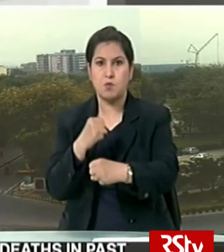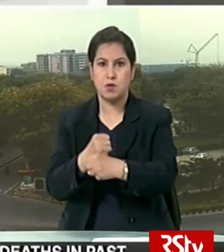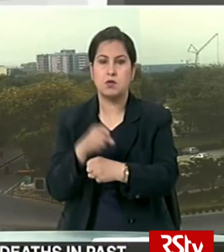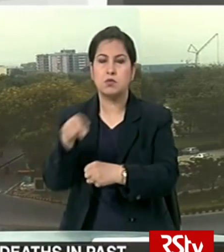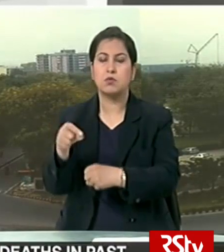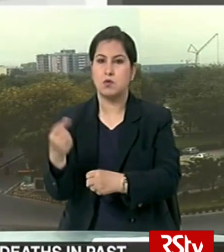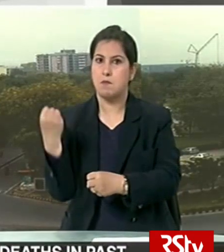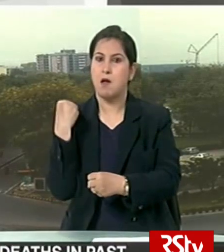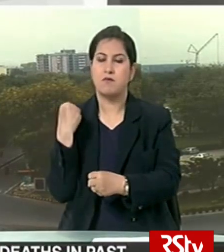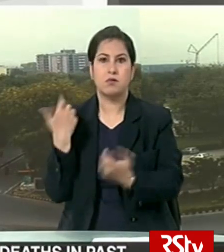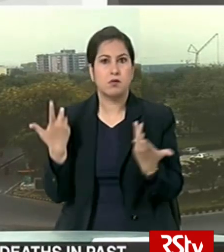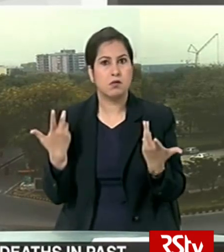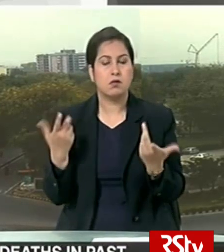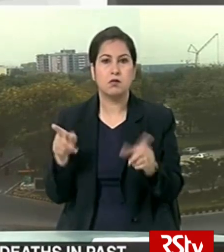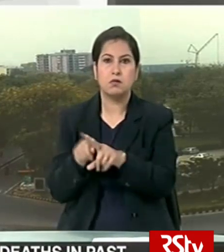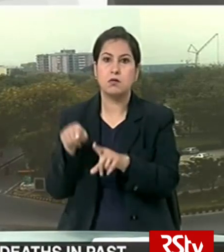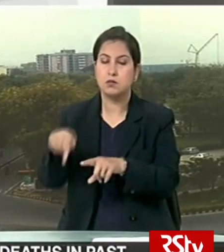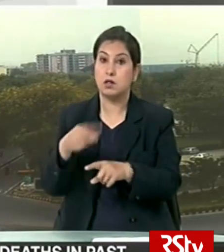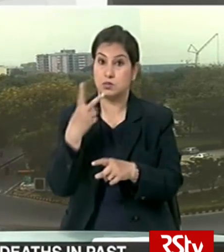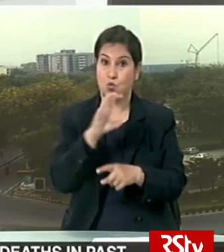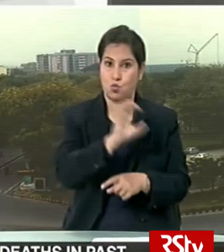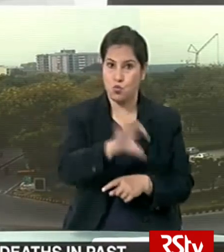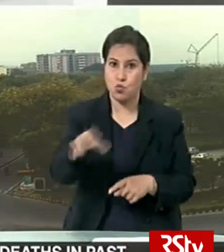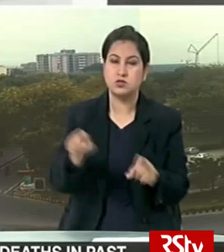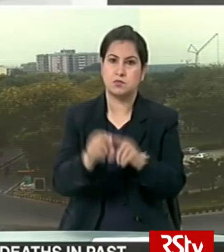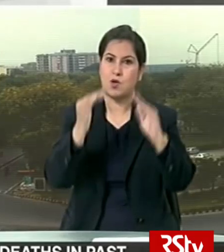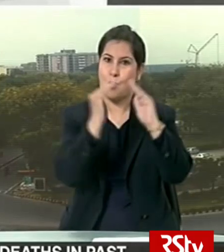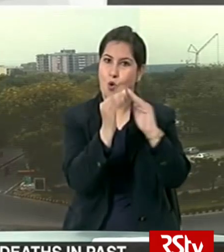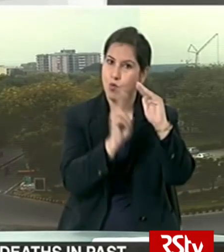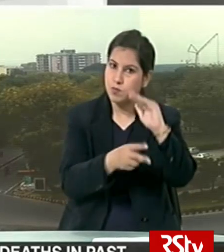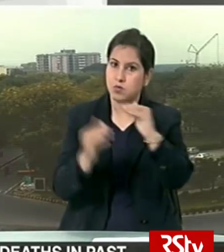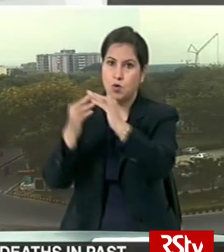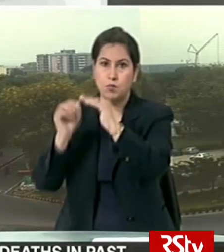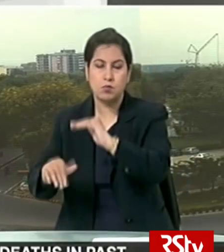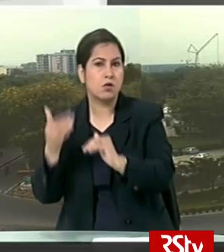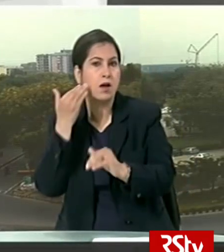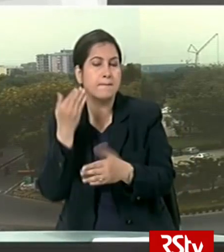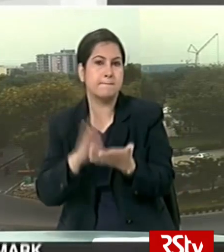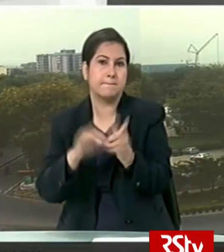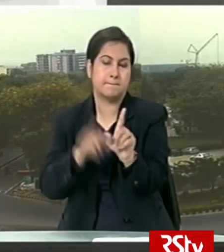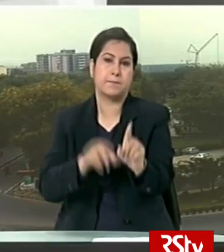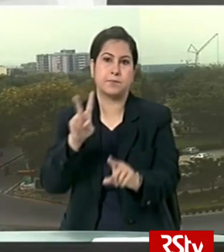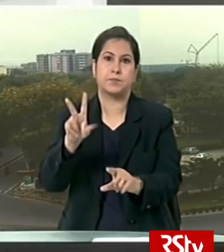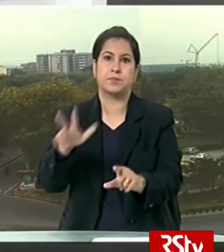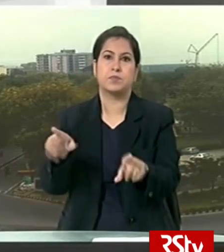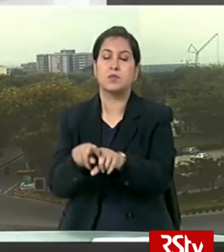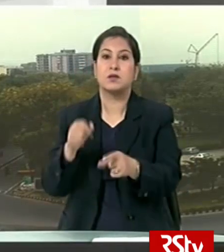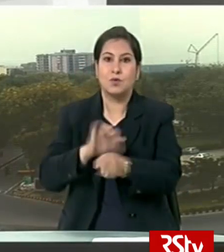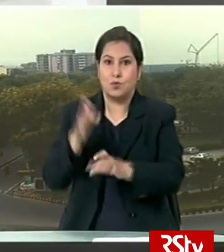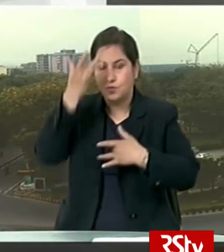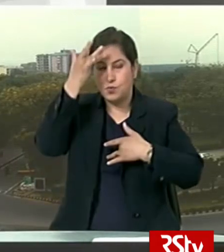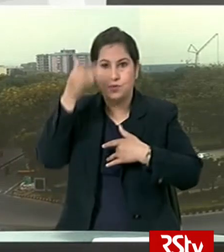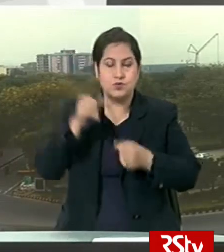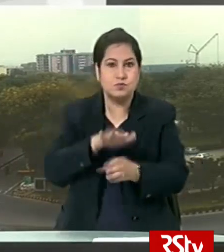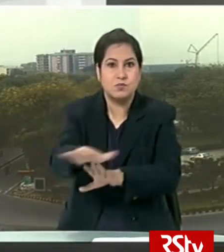to abuse its power The two states extended stay-at-home orders until at least May 28 to prevent the spread